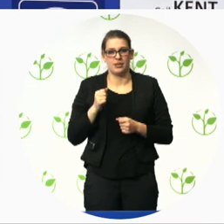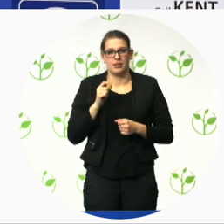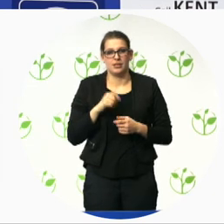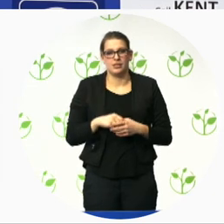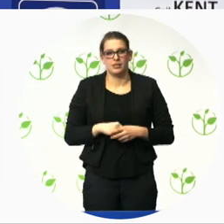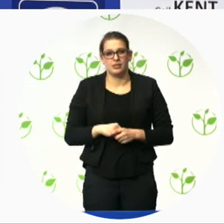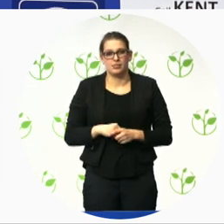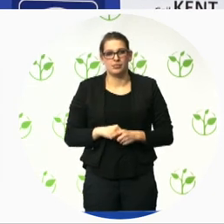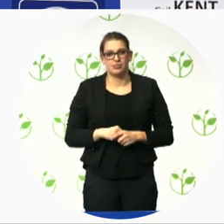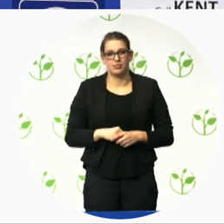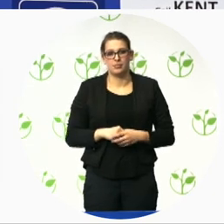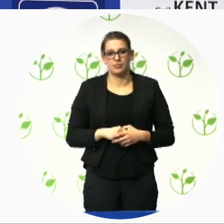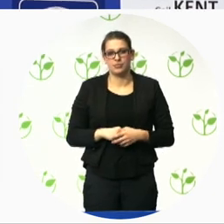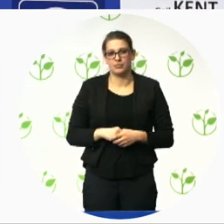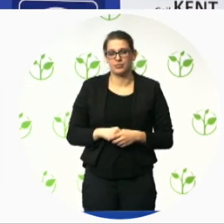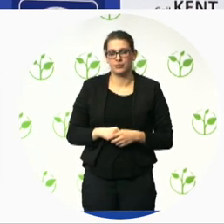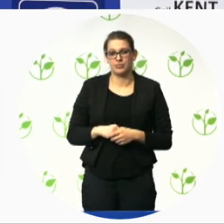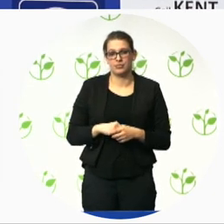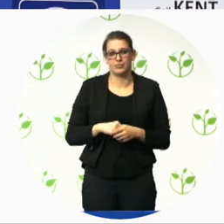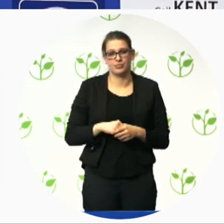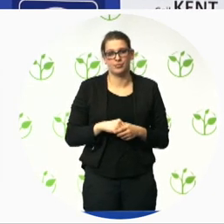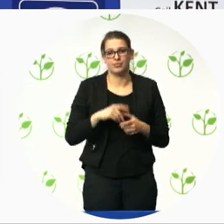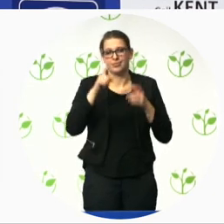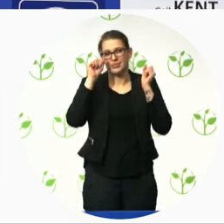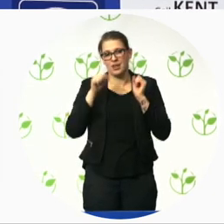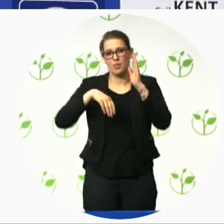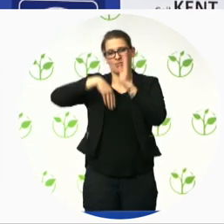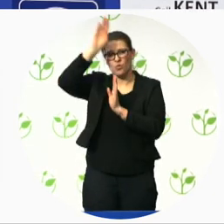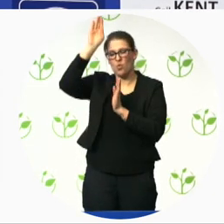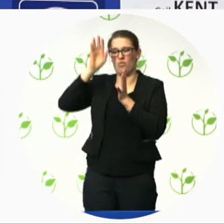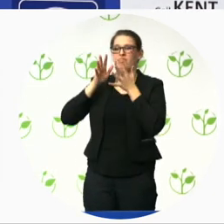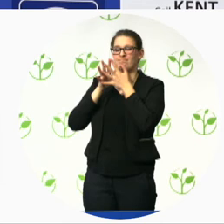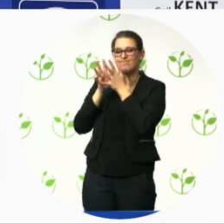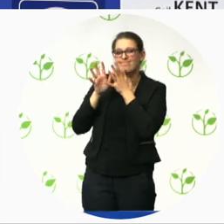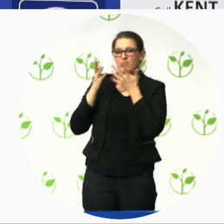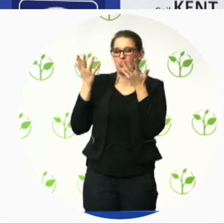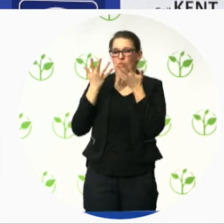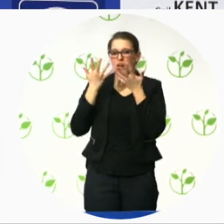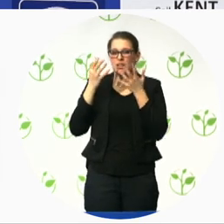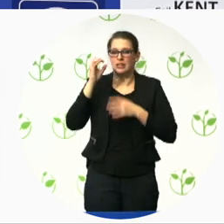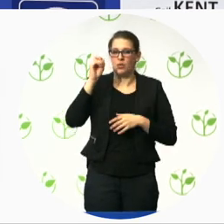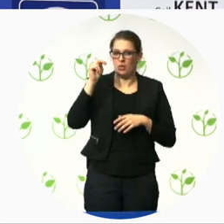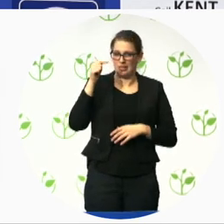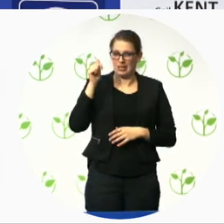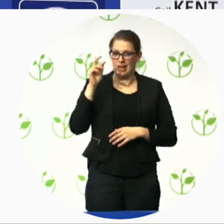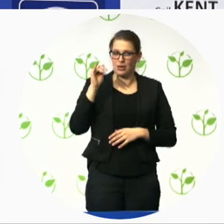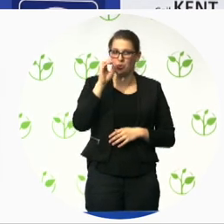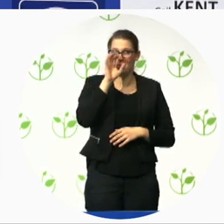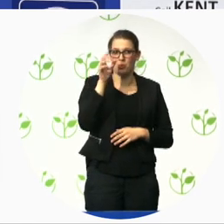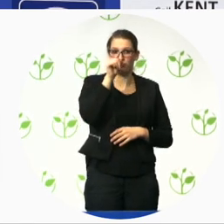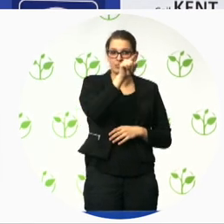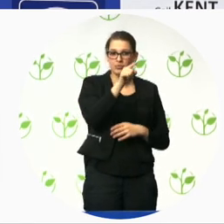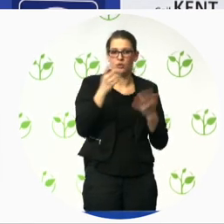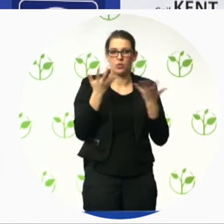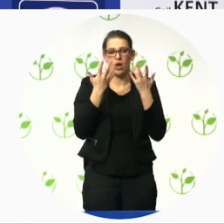in detail what's all the exciting changes that are happening in Ontario while developing all the standards maybe